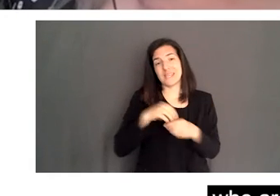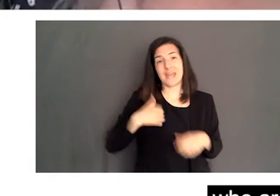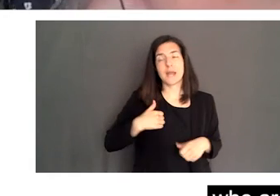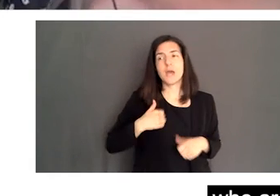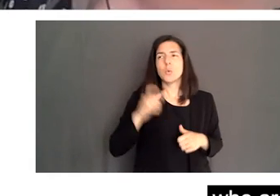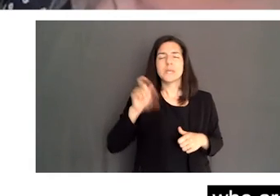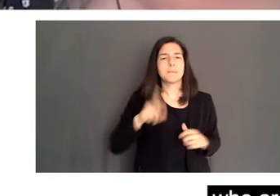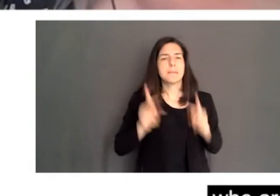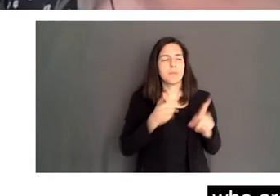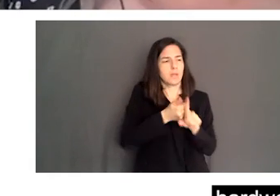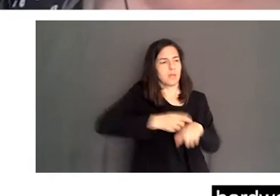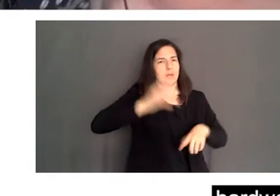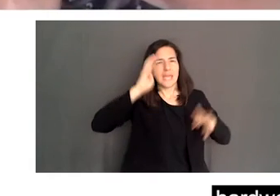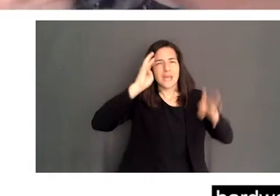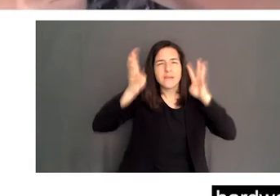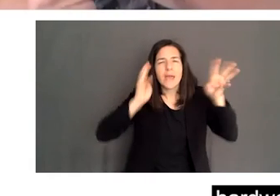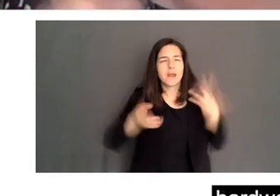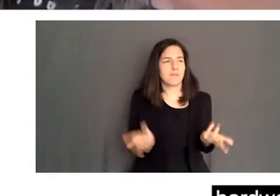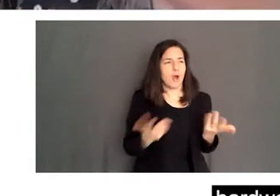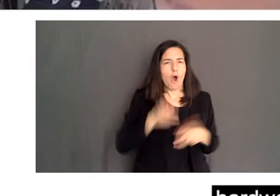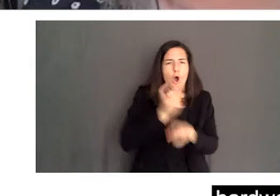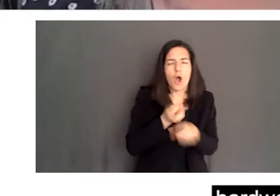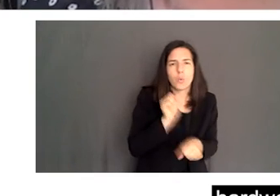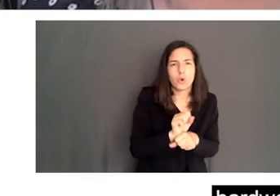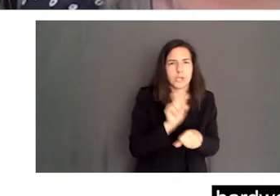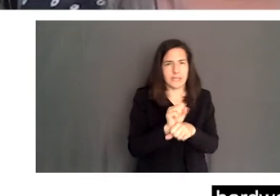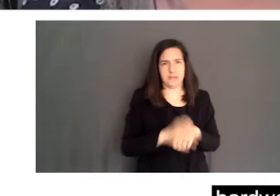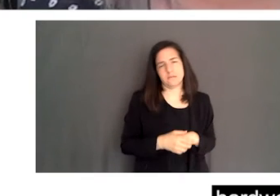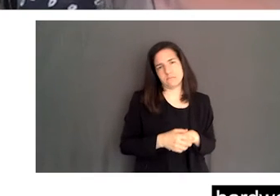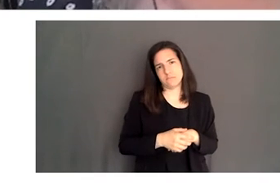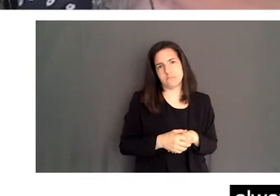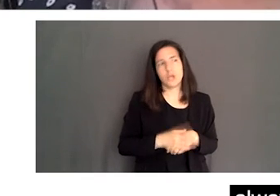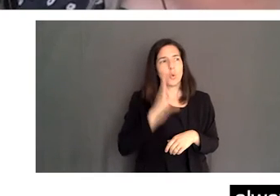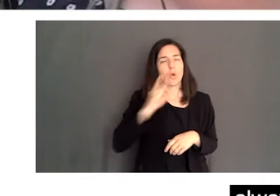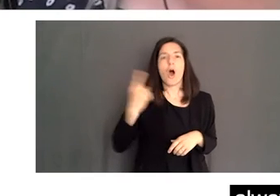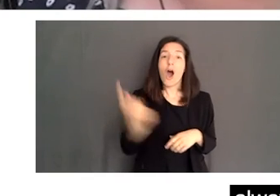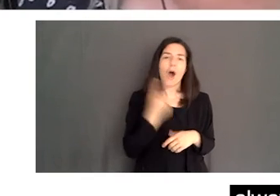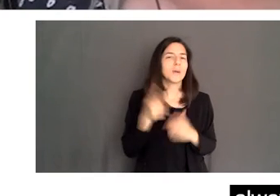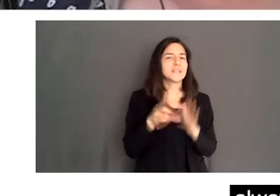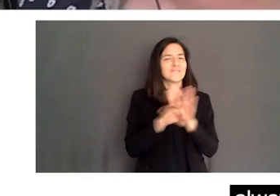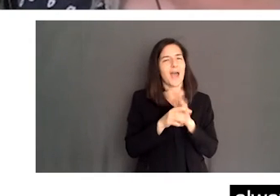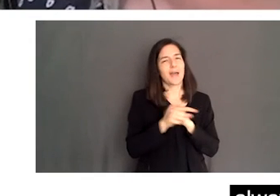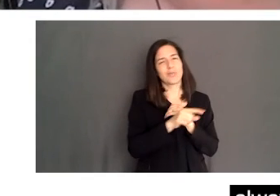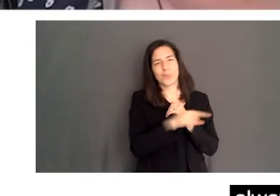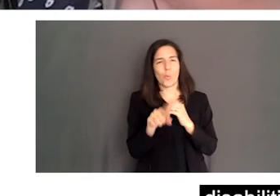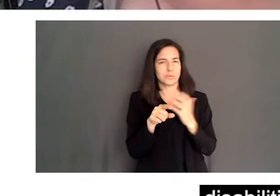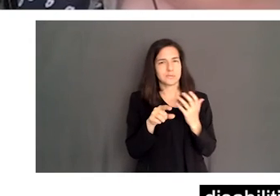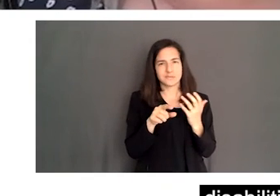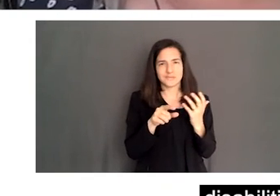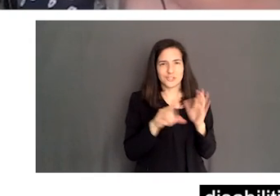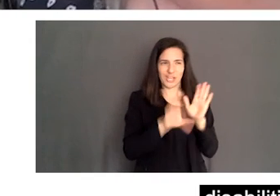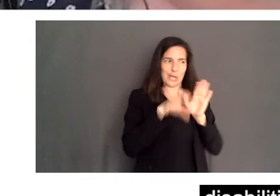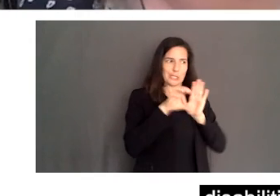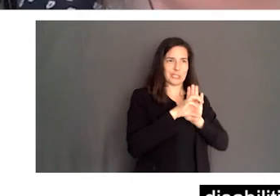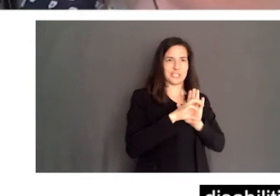creative and loyal and hardworking. And, you know, you won't, you'll always find those traits in Canadians with disabilities.